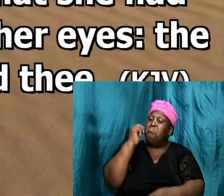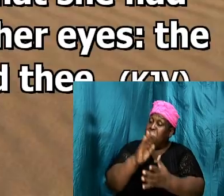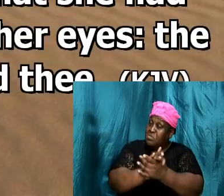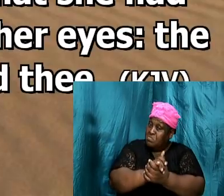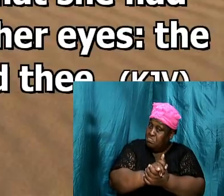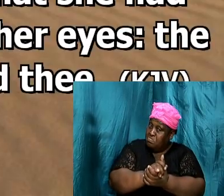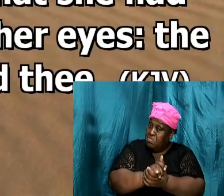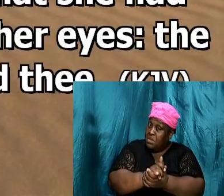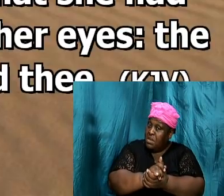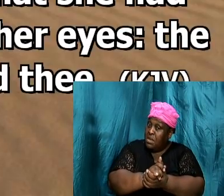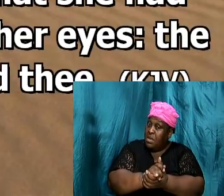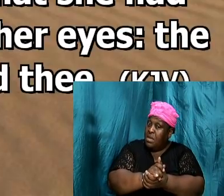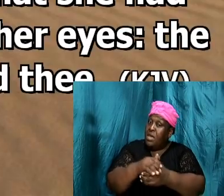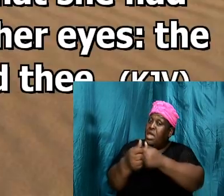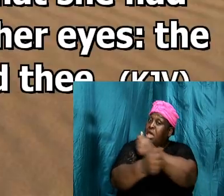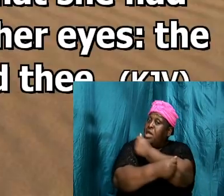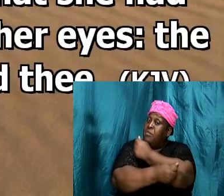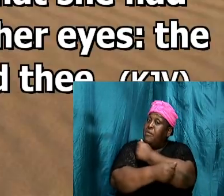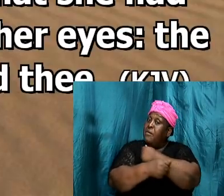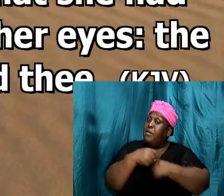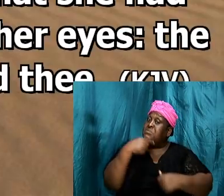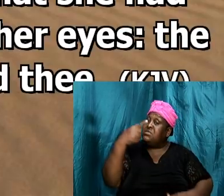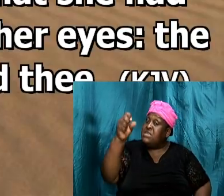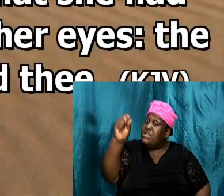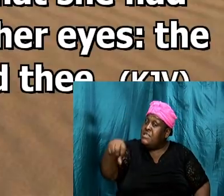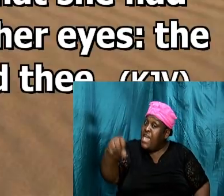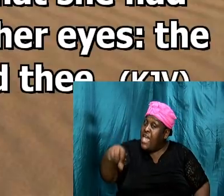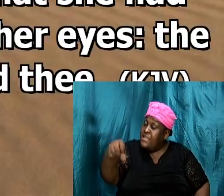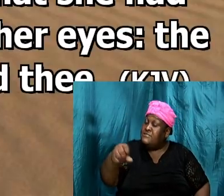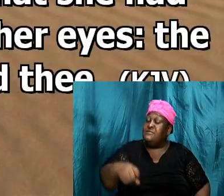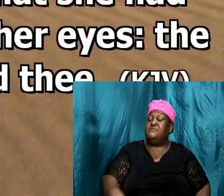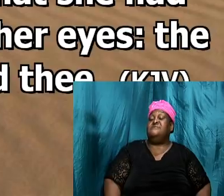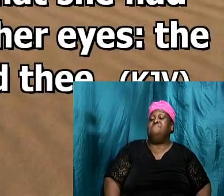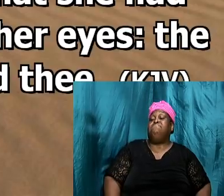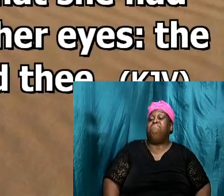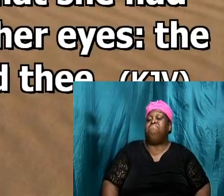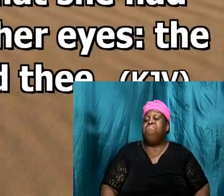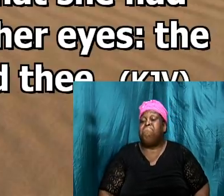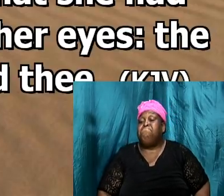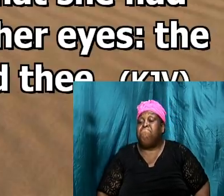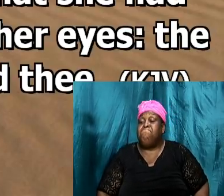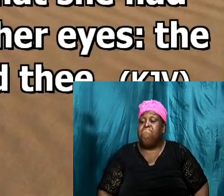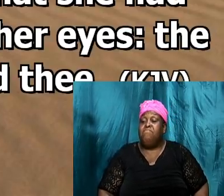he agreed the Bible said that he harkened unto the voice of his wife